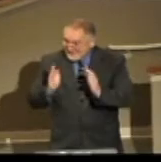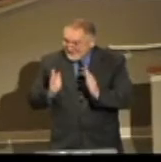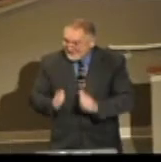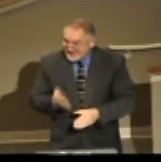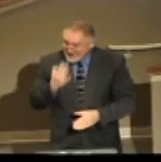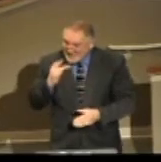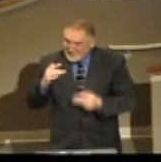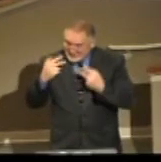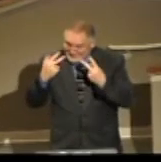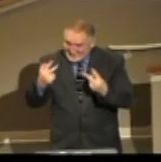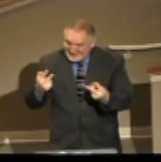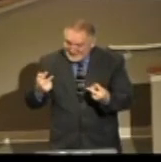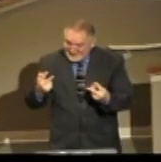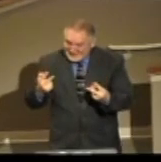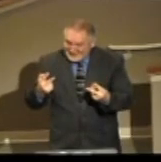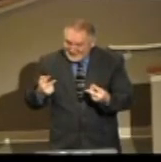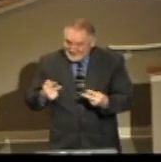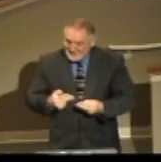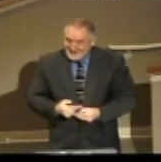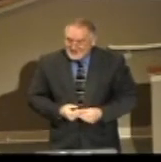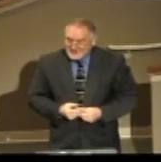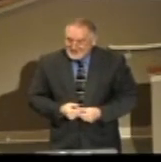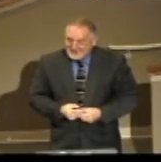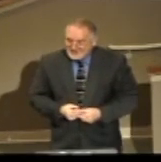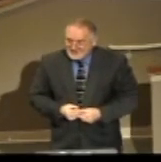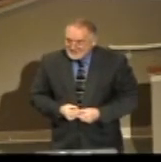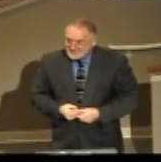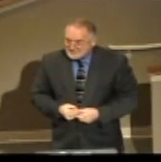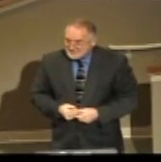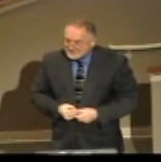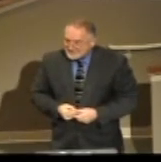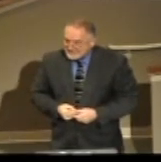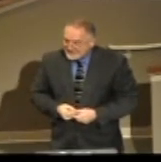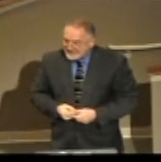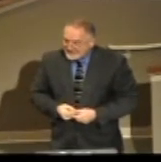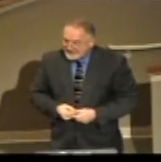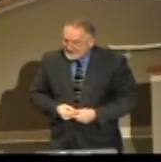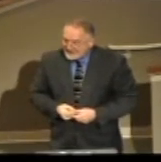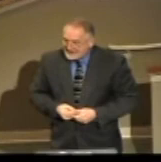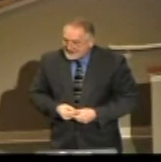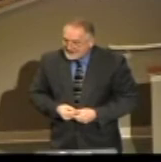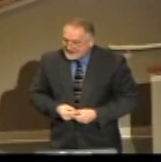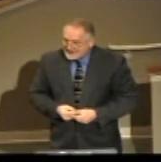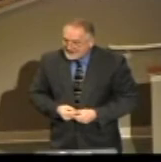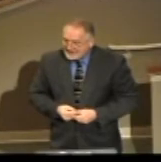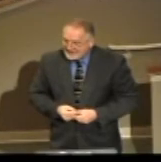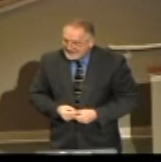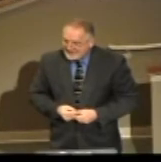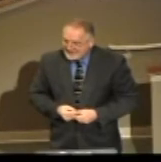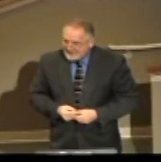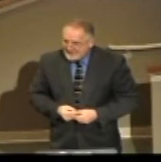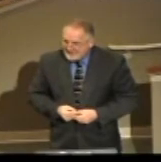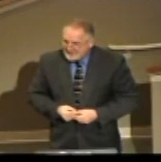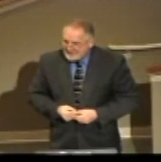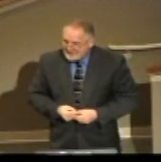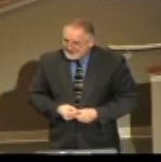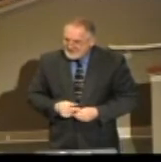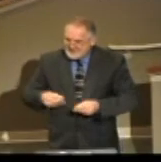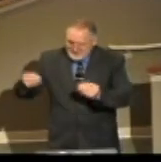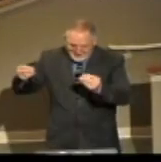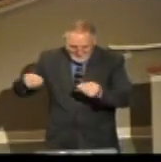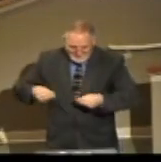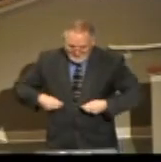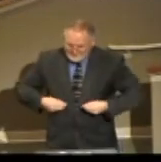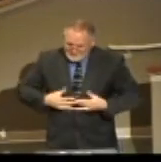Taste and see. Take it inside. Taste means to take inside. Taste, feeling is different. Tasting is how it gives inside of you when you taste. Get